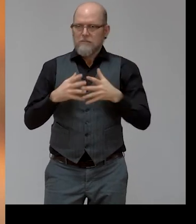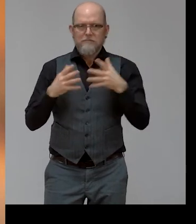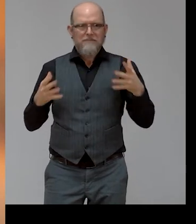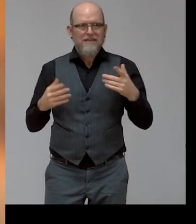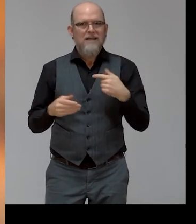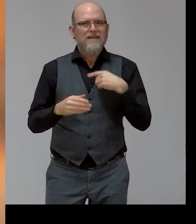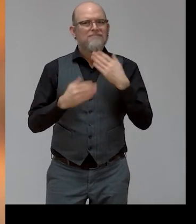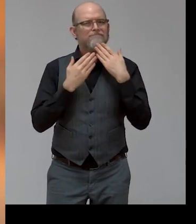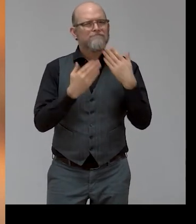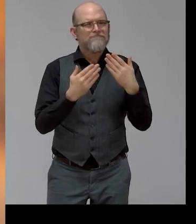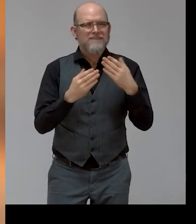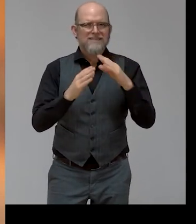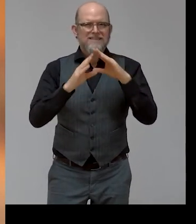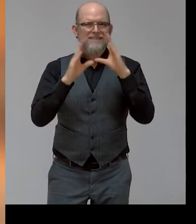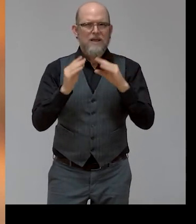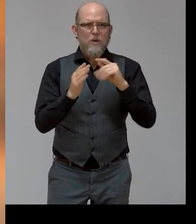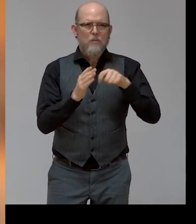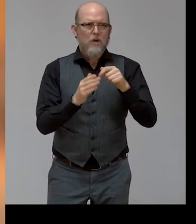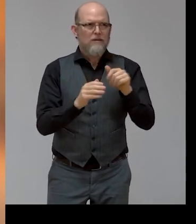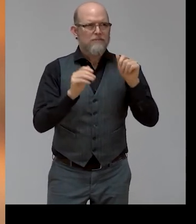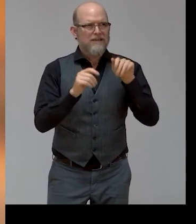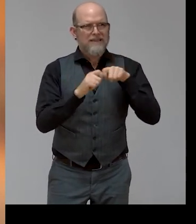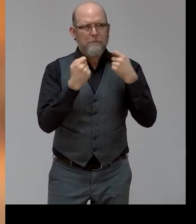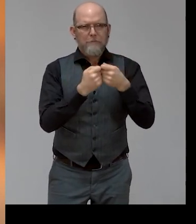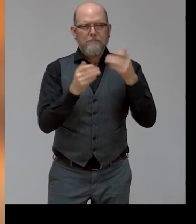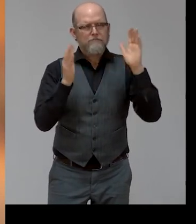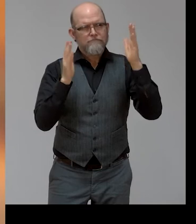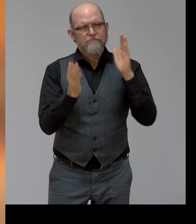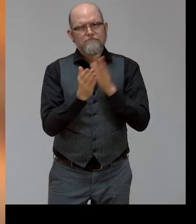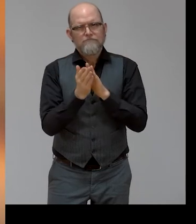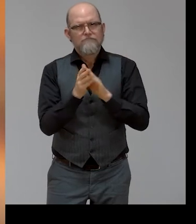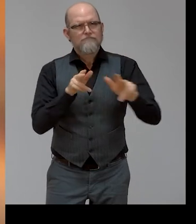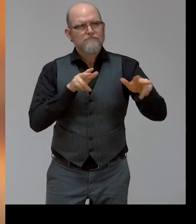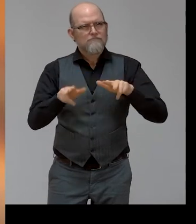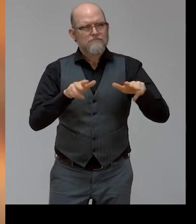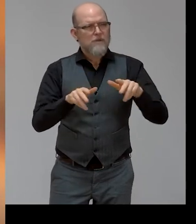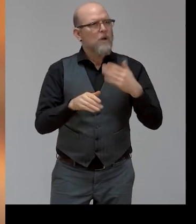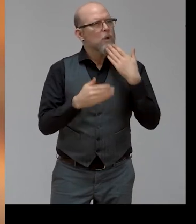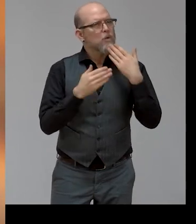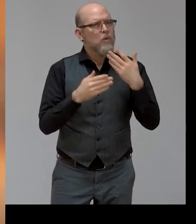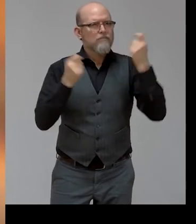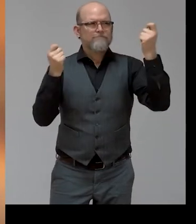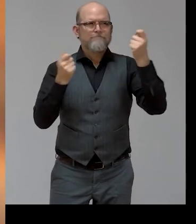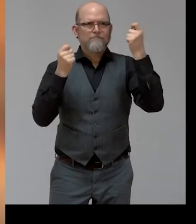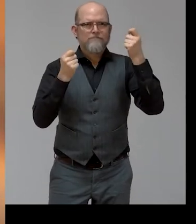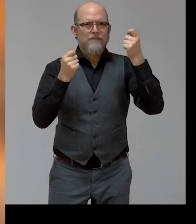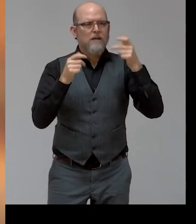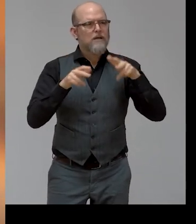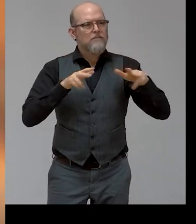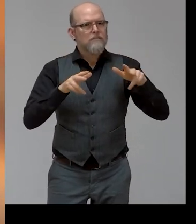organizing such a great, such a fantastic event. As one of the last events,